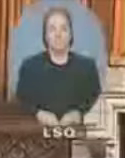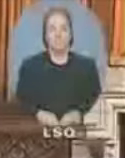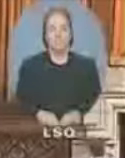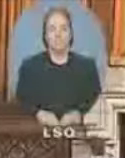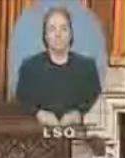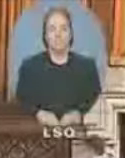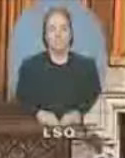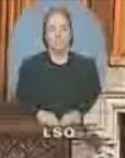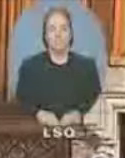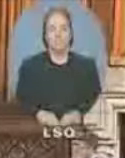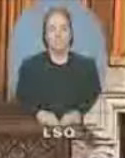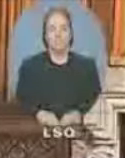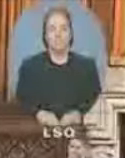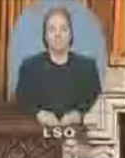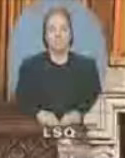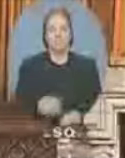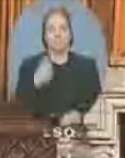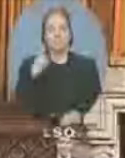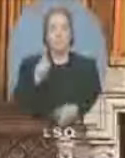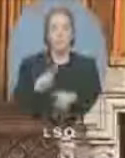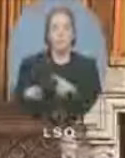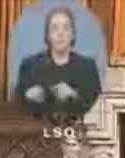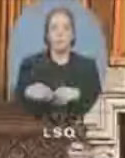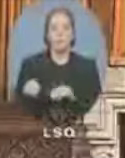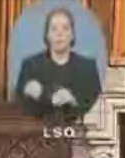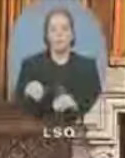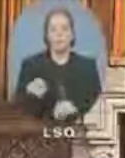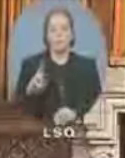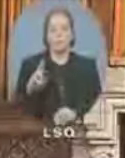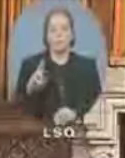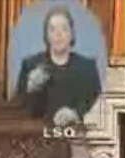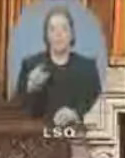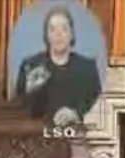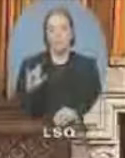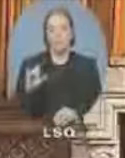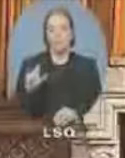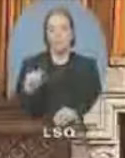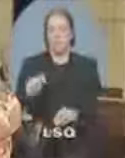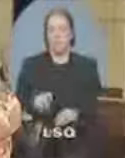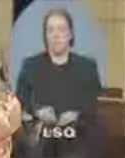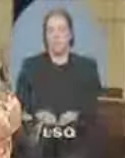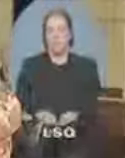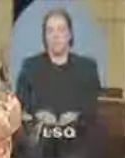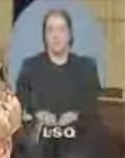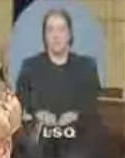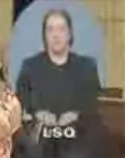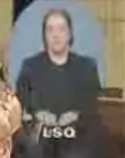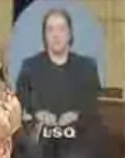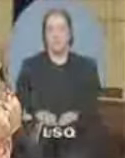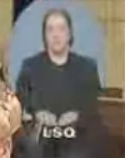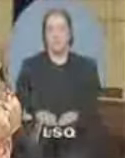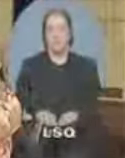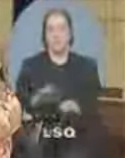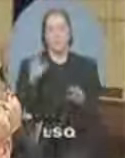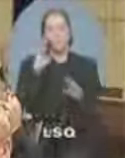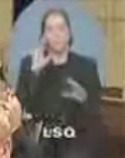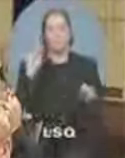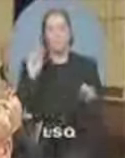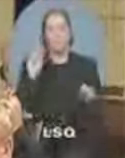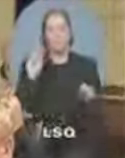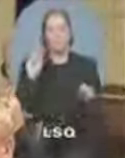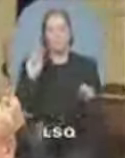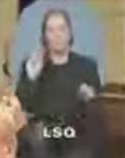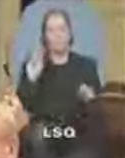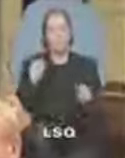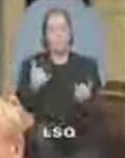The Honourable Member for Toronto Danforth has the floor. Mr. Speaker, now the hard work starts because we've got to